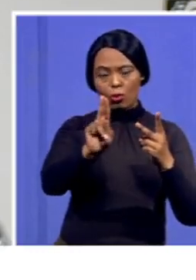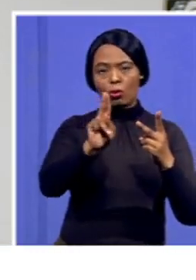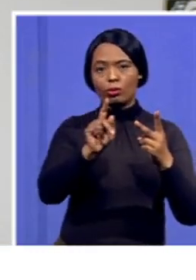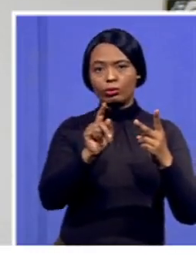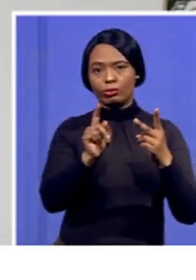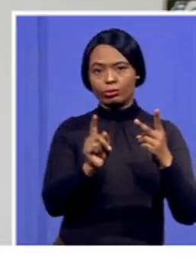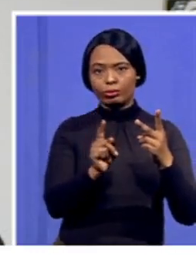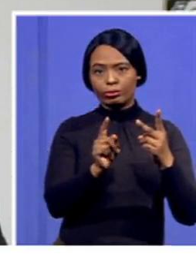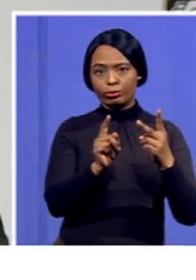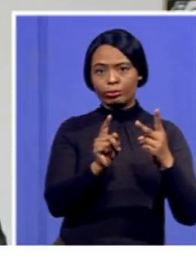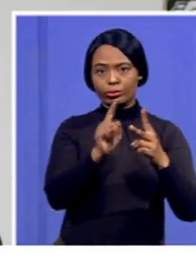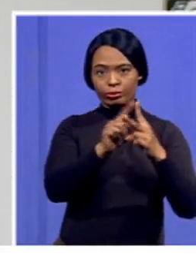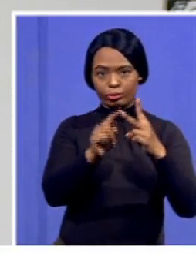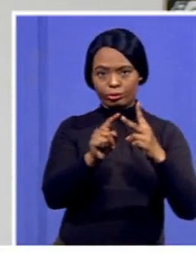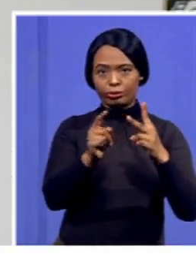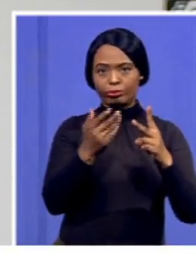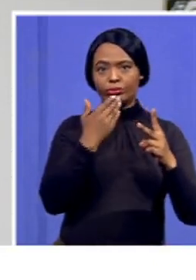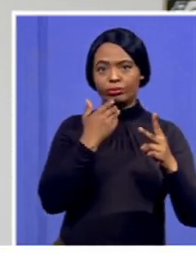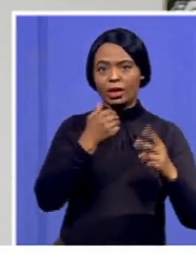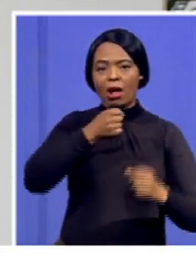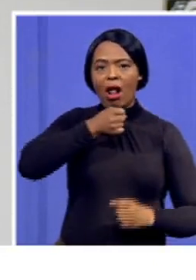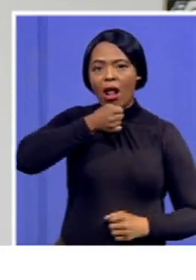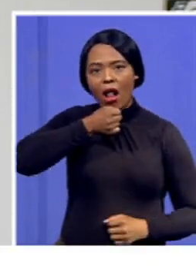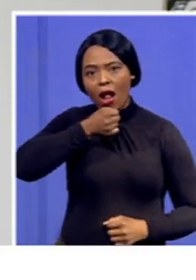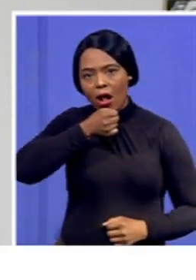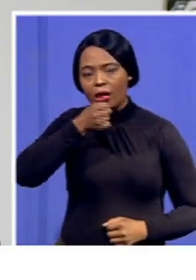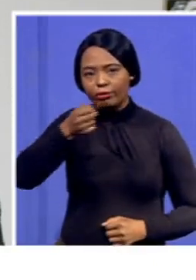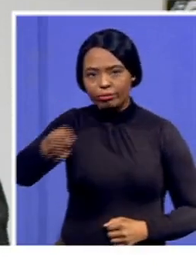can you just assist us with the microphone